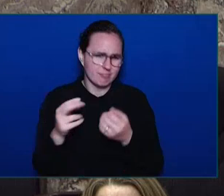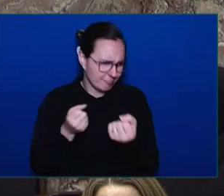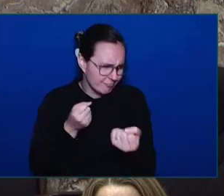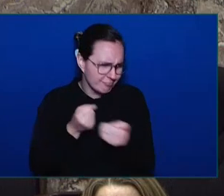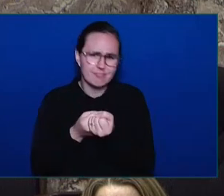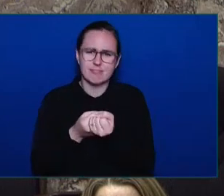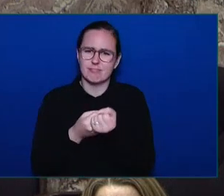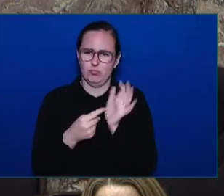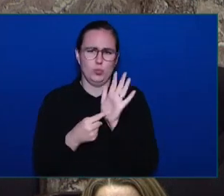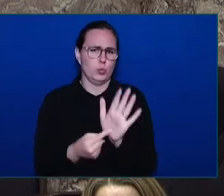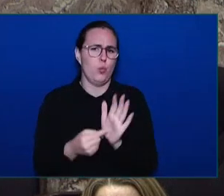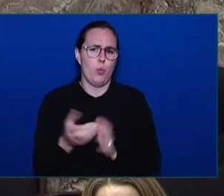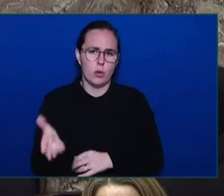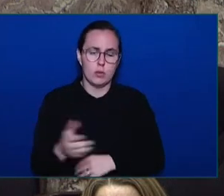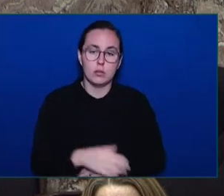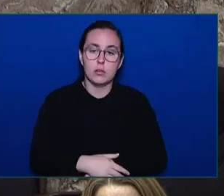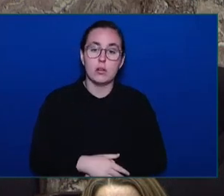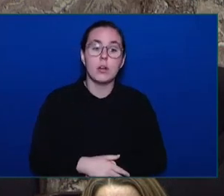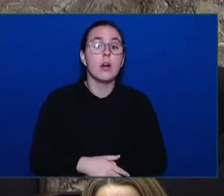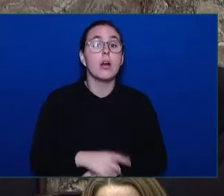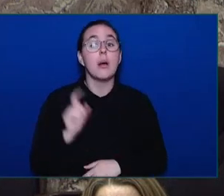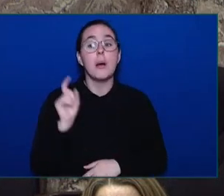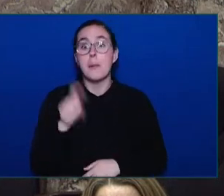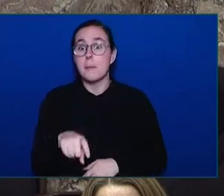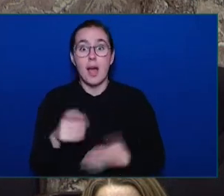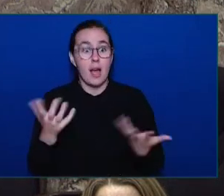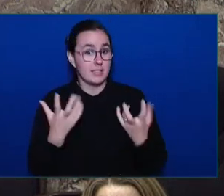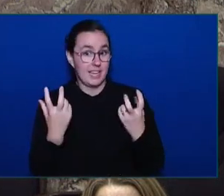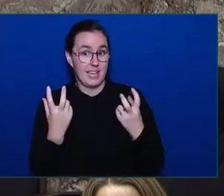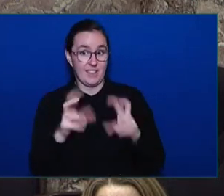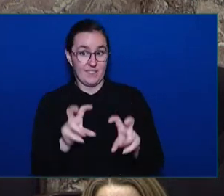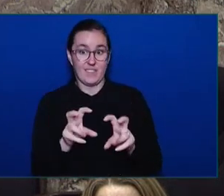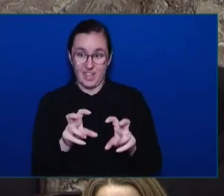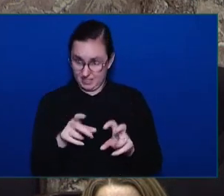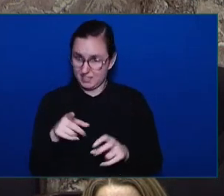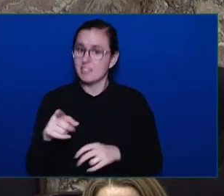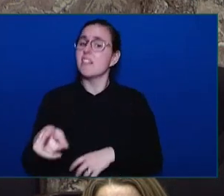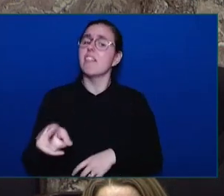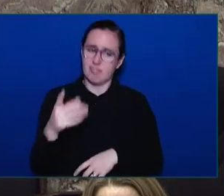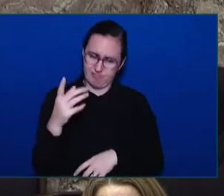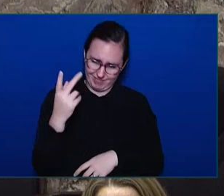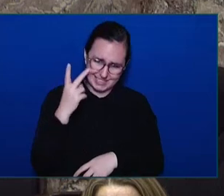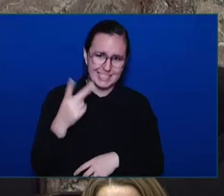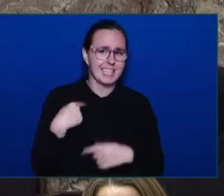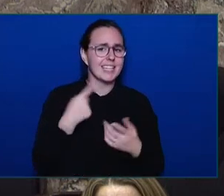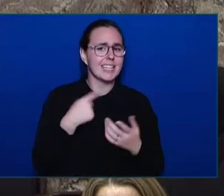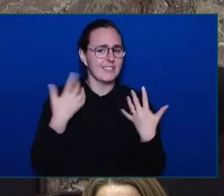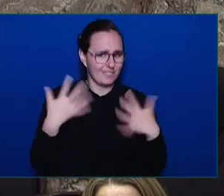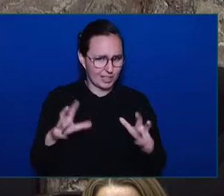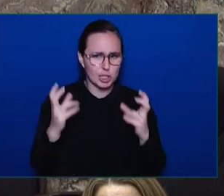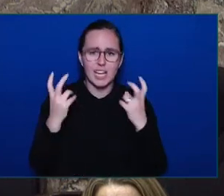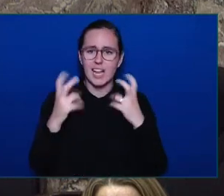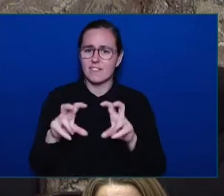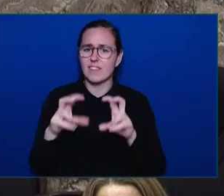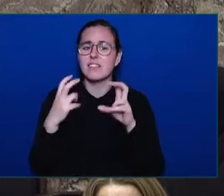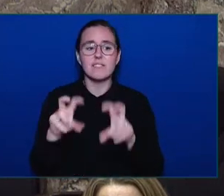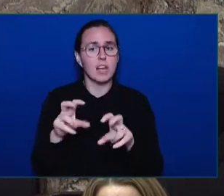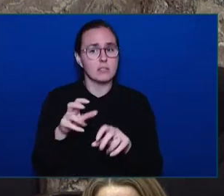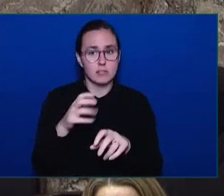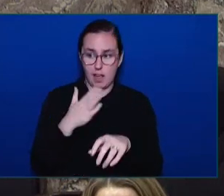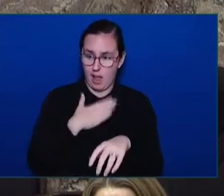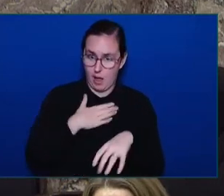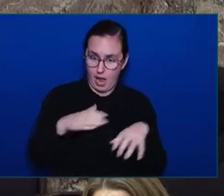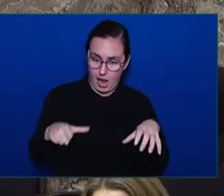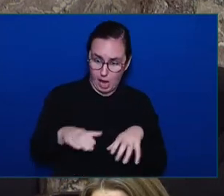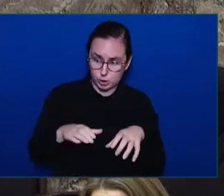and action, and they have seen it. And we are going to continue to act to support women and all people who need care in our public health care